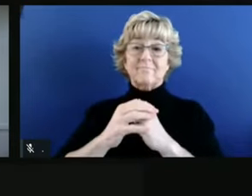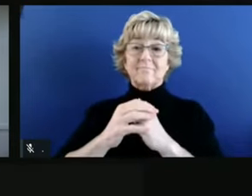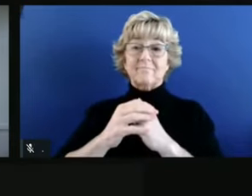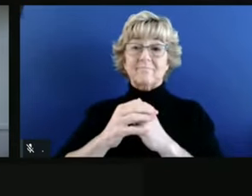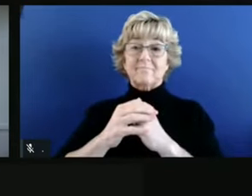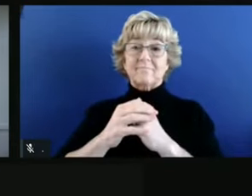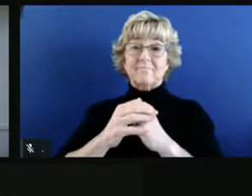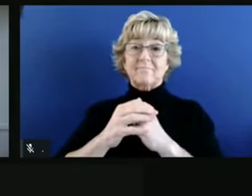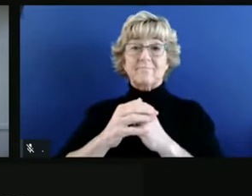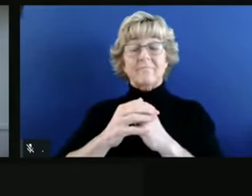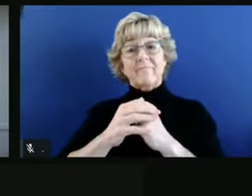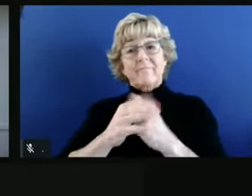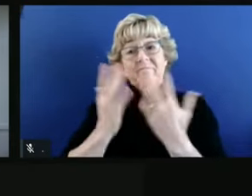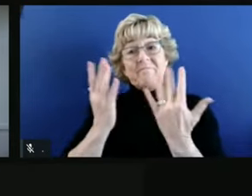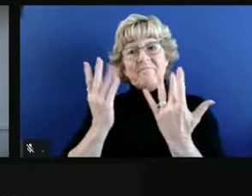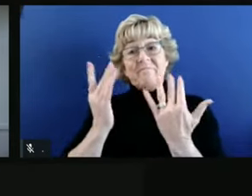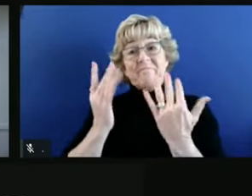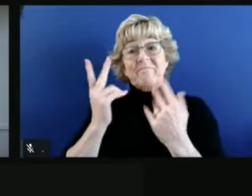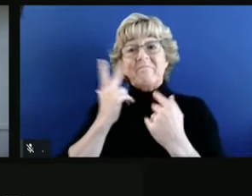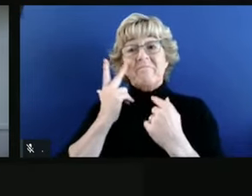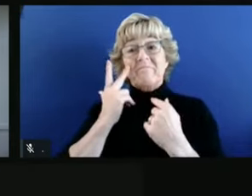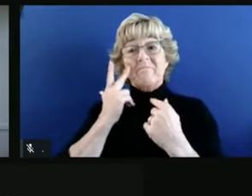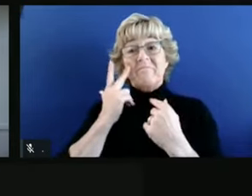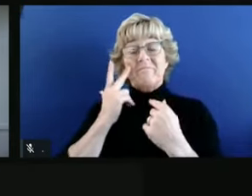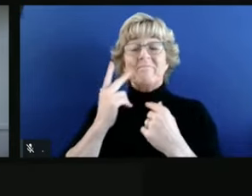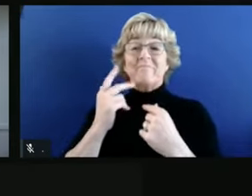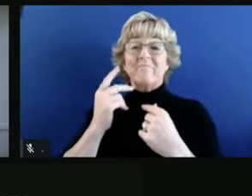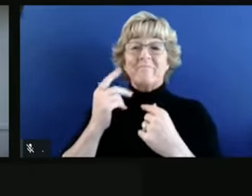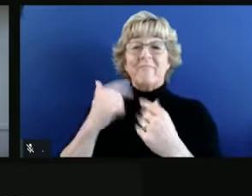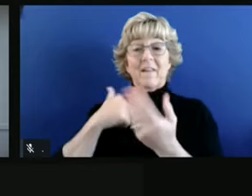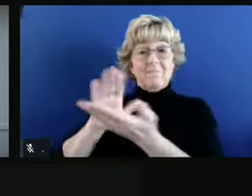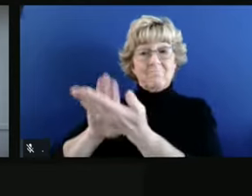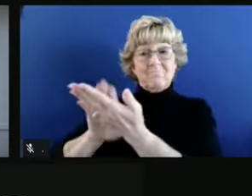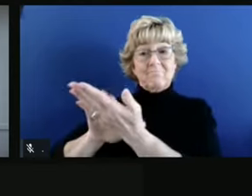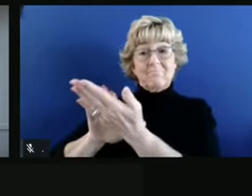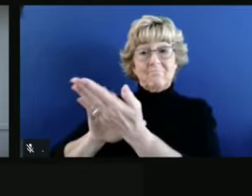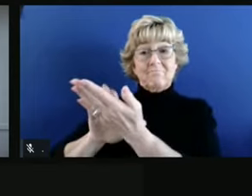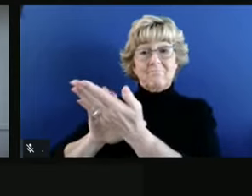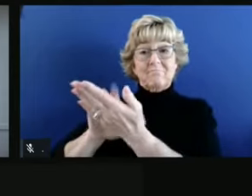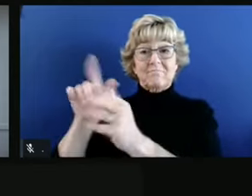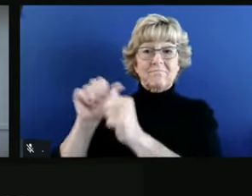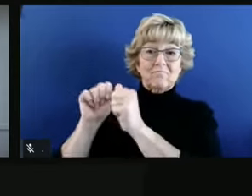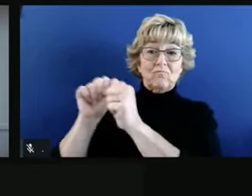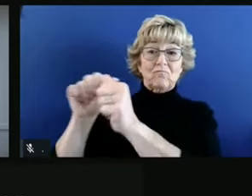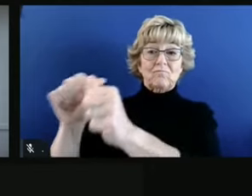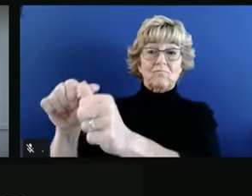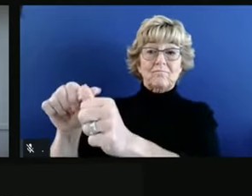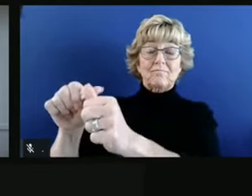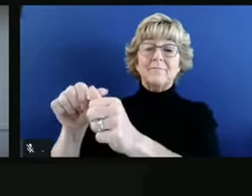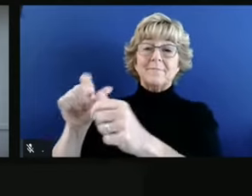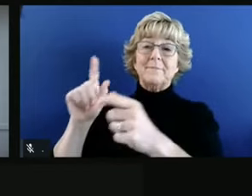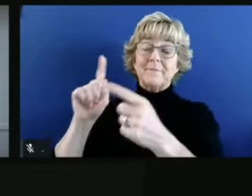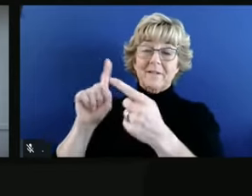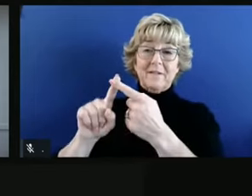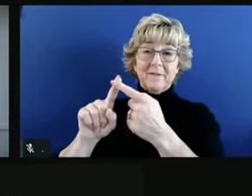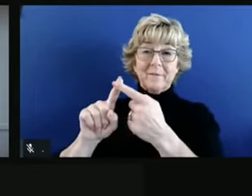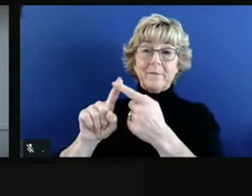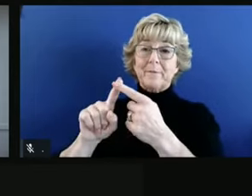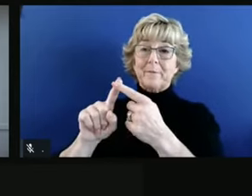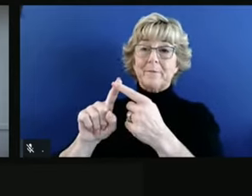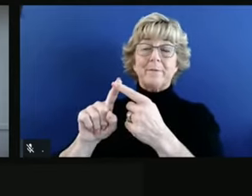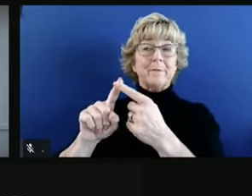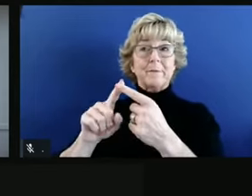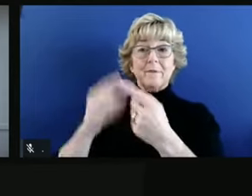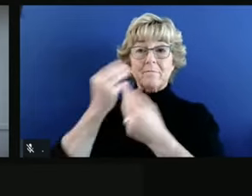already in purple. So we'll see. But I do commend them for continuing to sound the alarm, to communicate